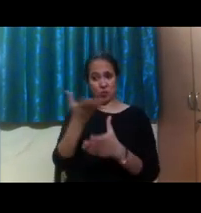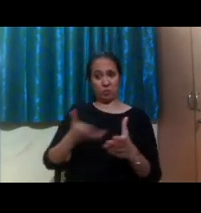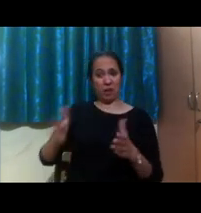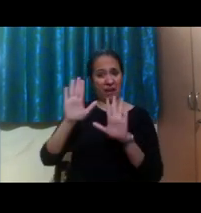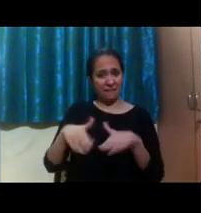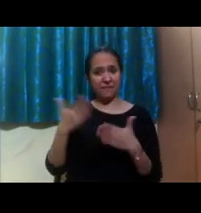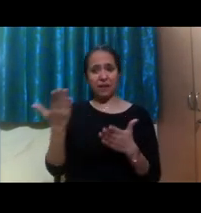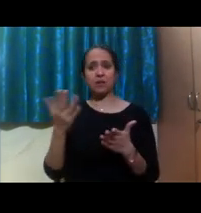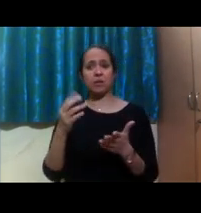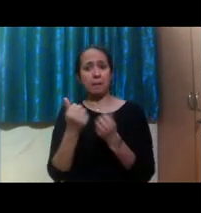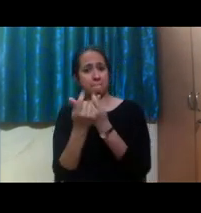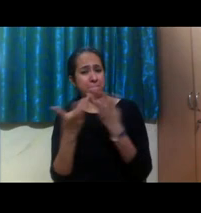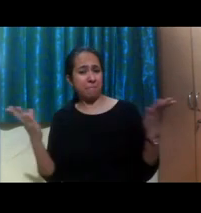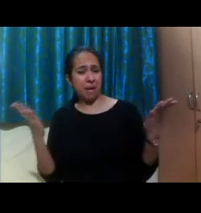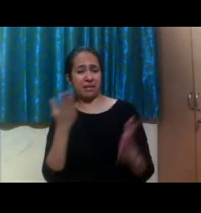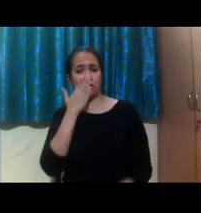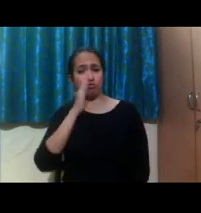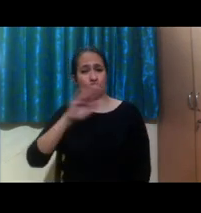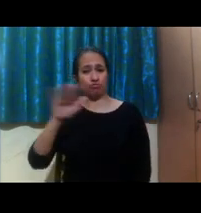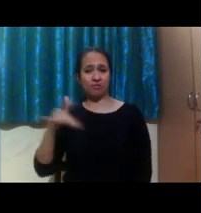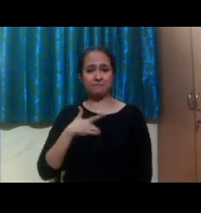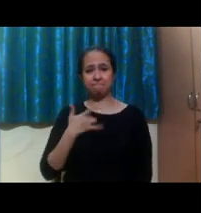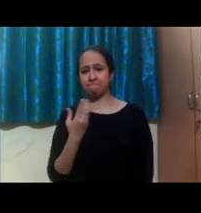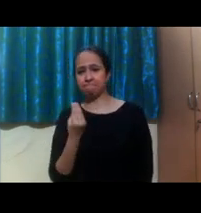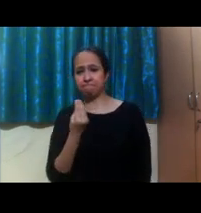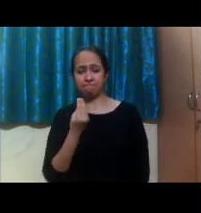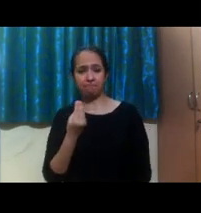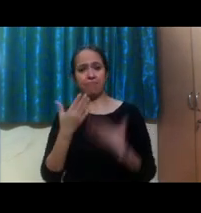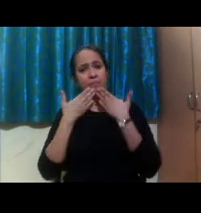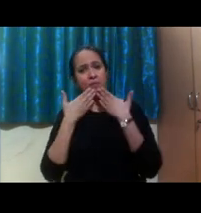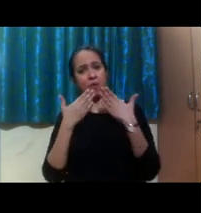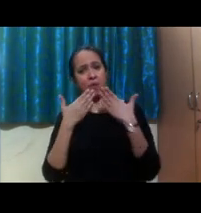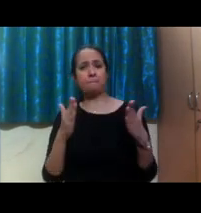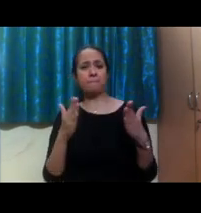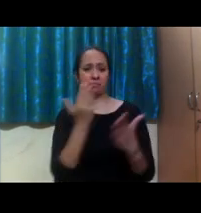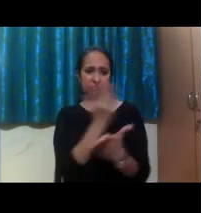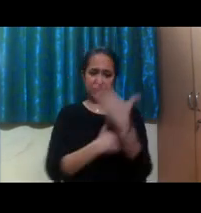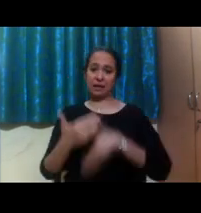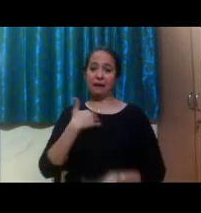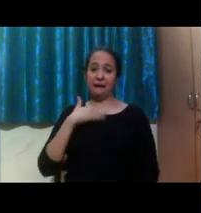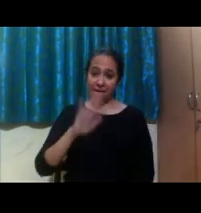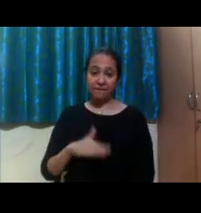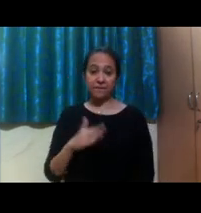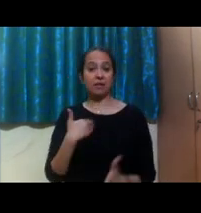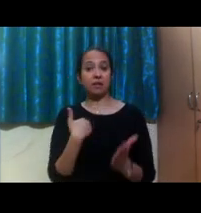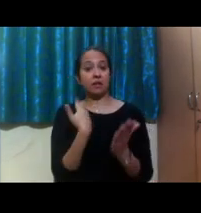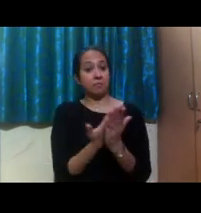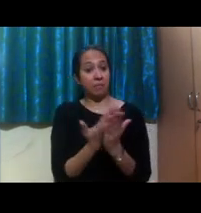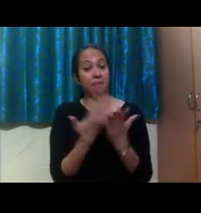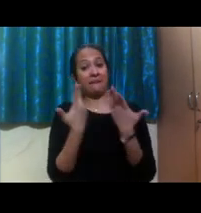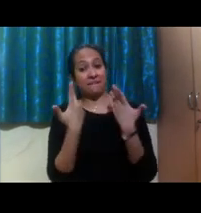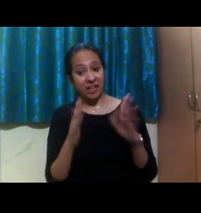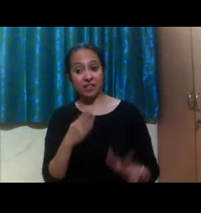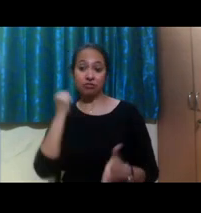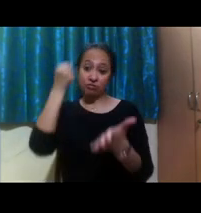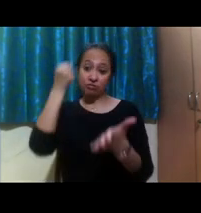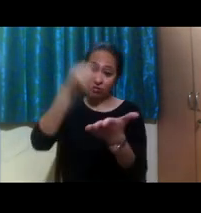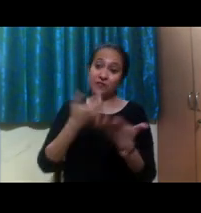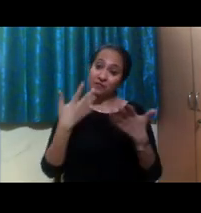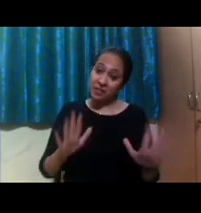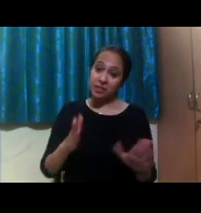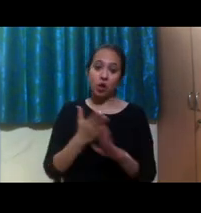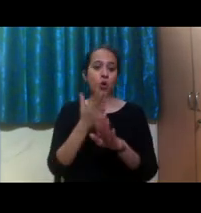students will, um, disclose their disability after they've been admitted to the university. Um, it's never